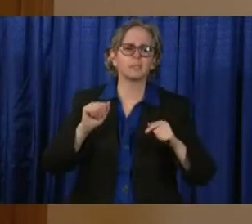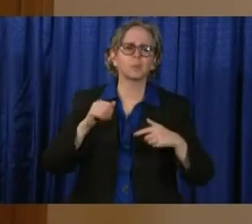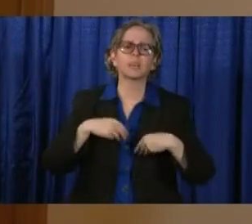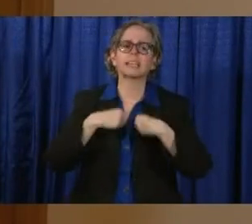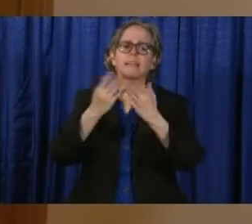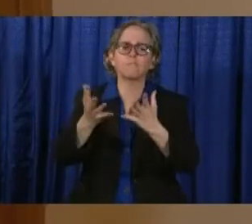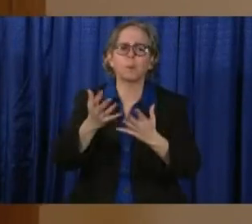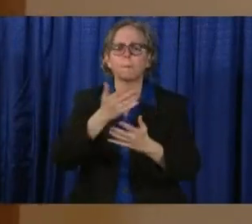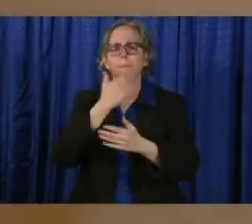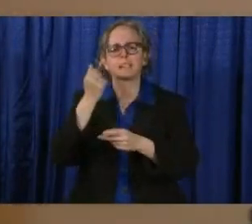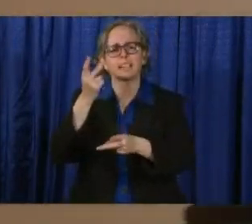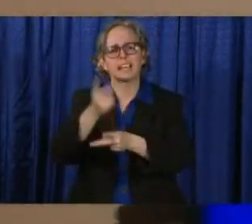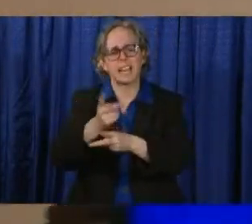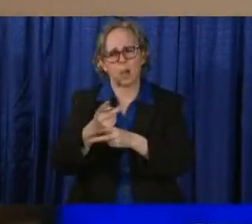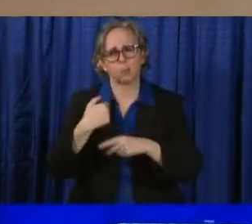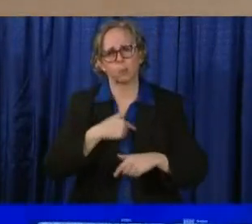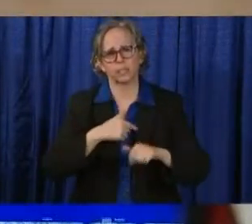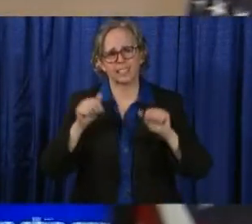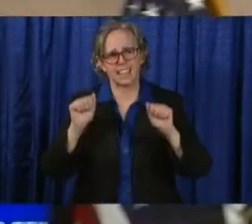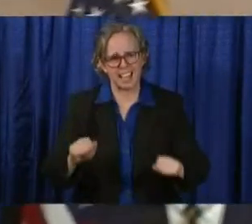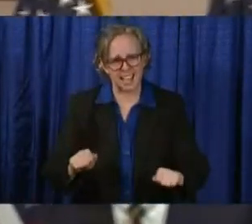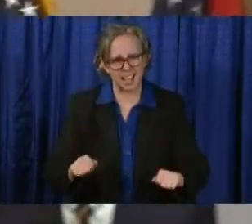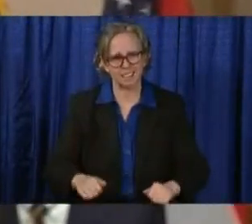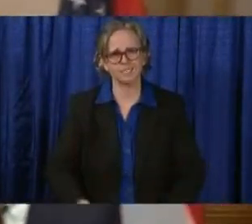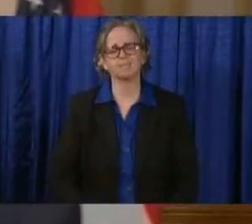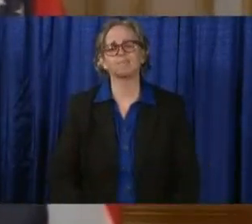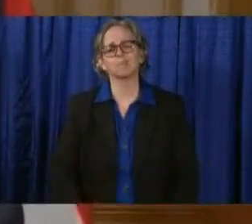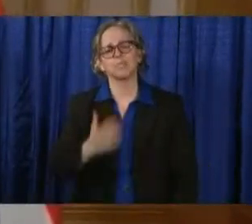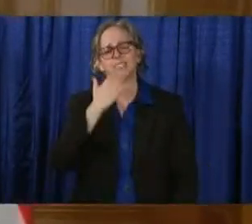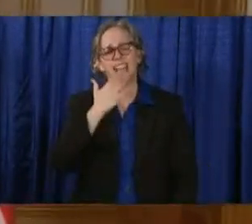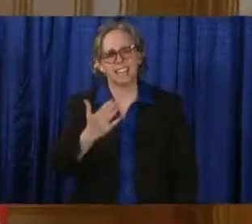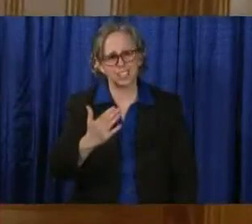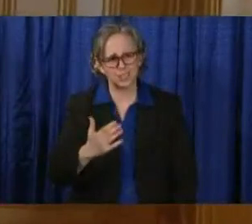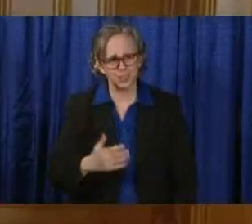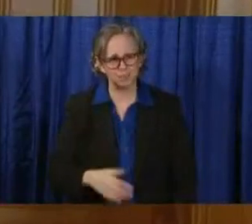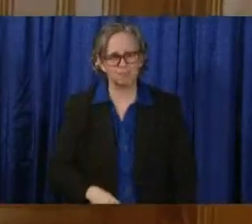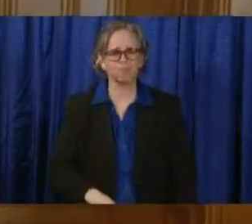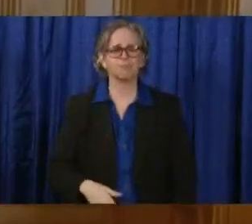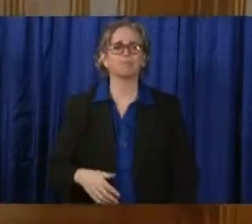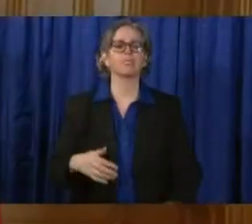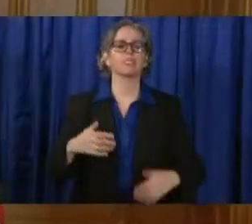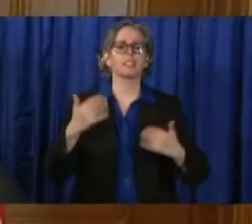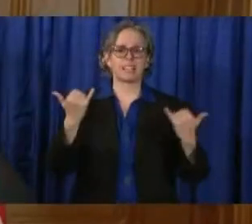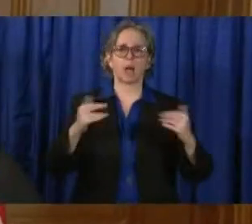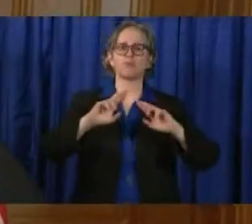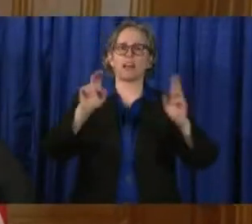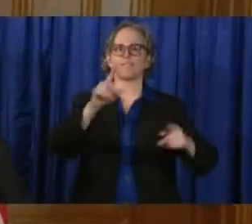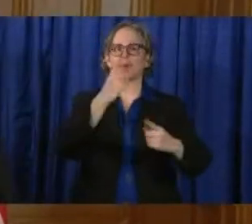have. Thank you. Dr. Atkin, thank you very much. Who has questions?